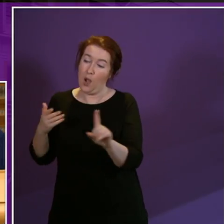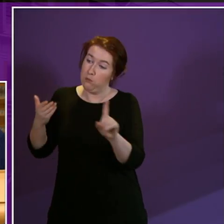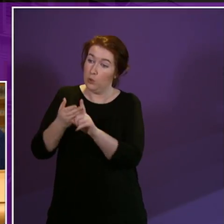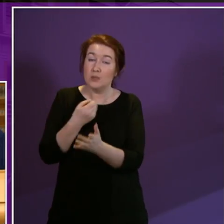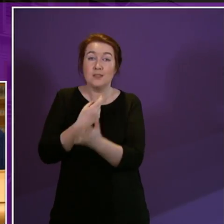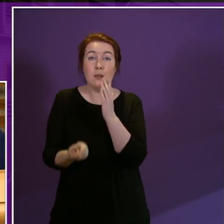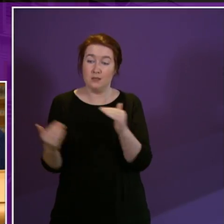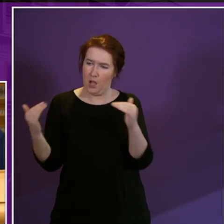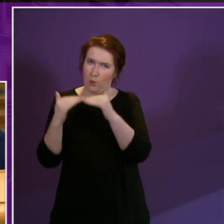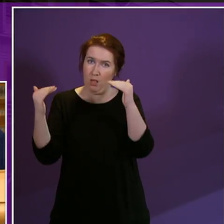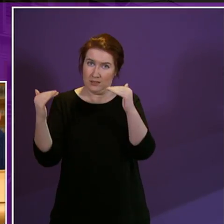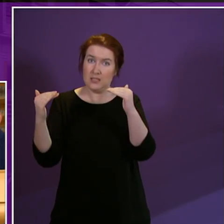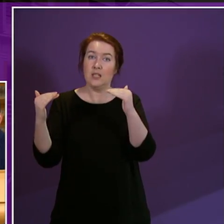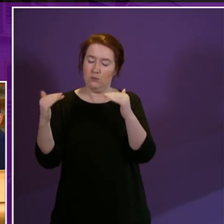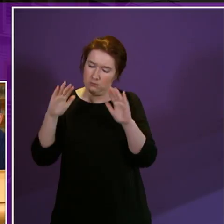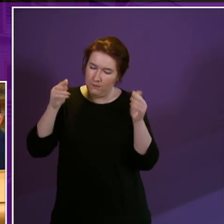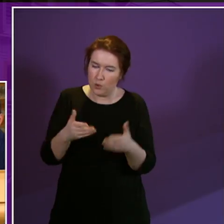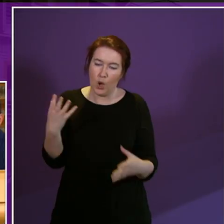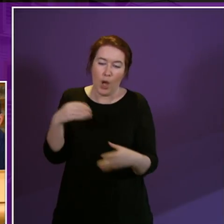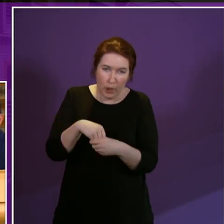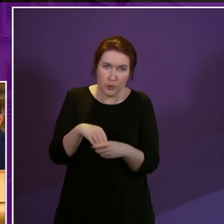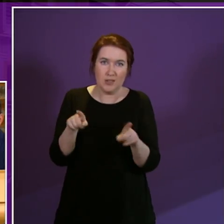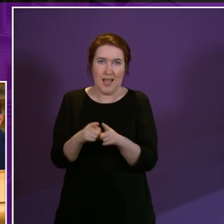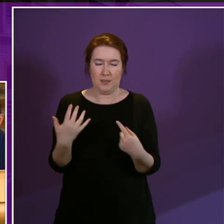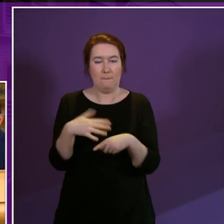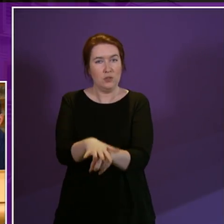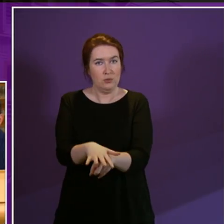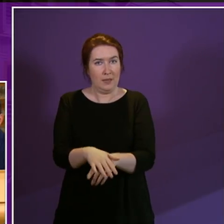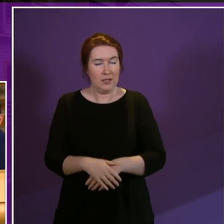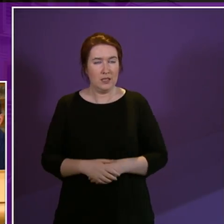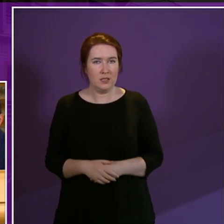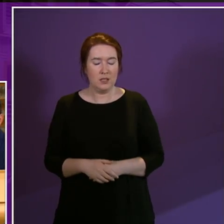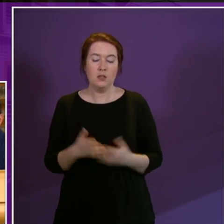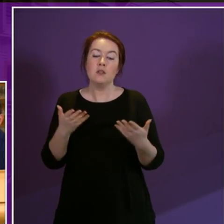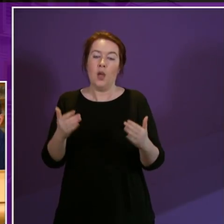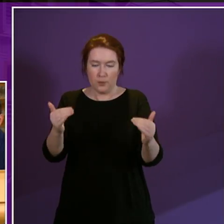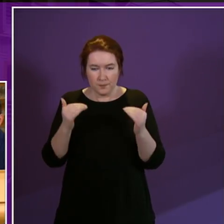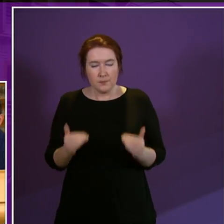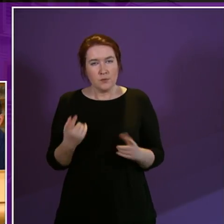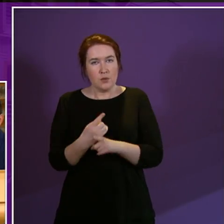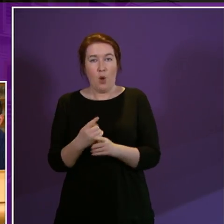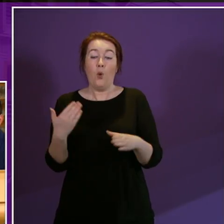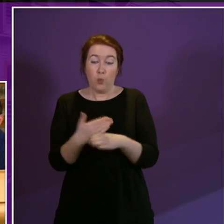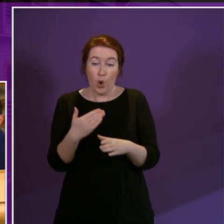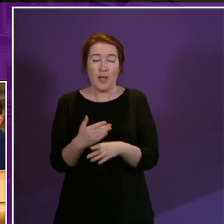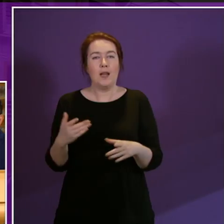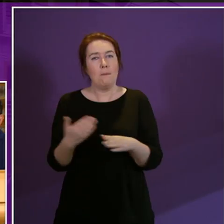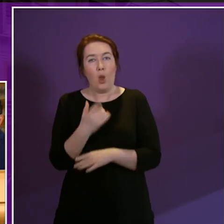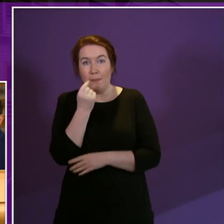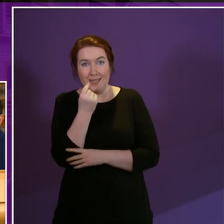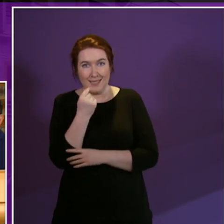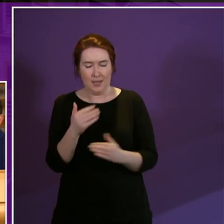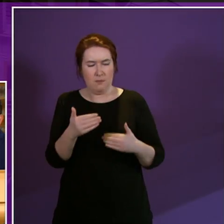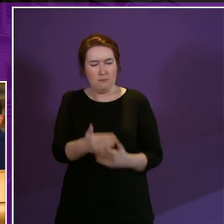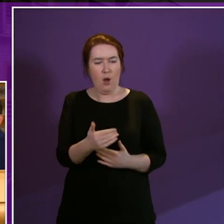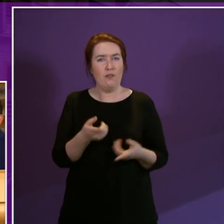equality, which focuses on inclusion and mainstreaming. Which brings me to work and employability, a section of